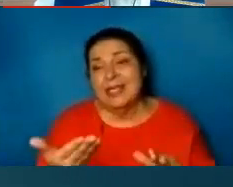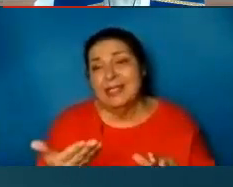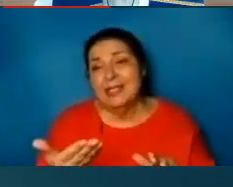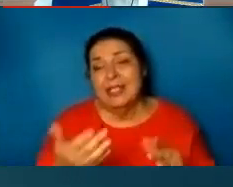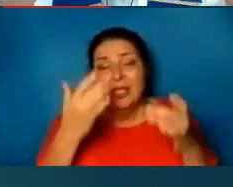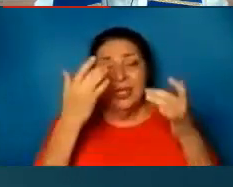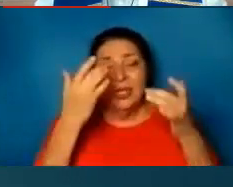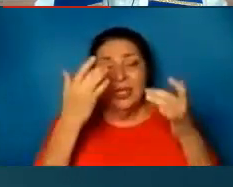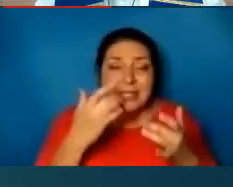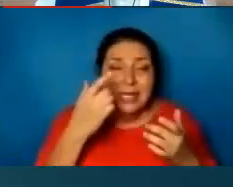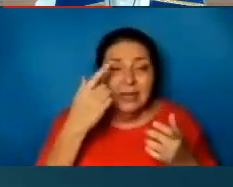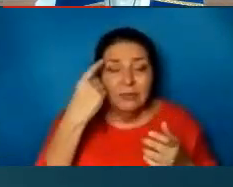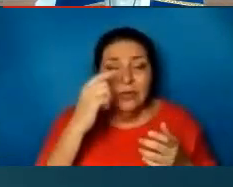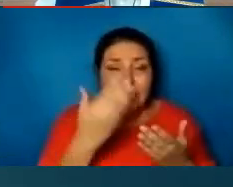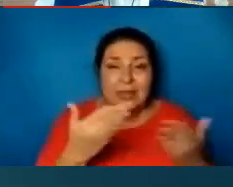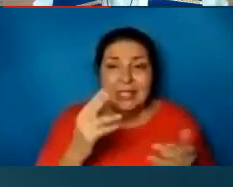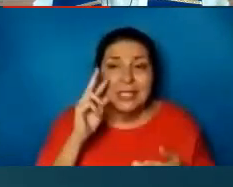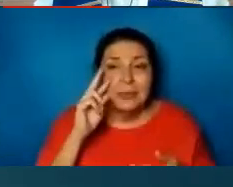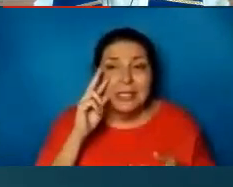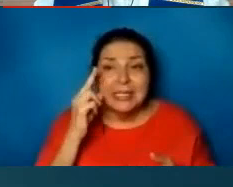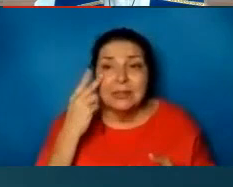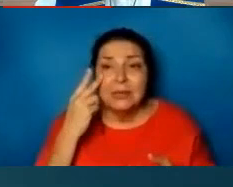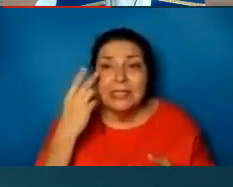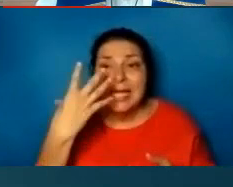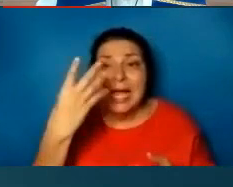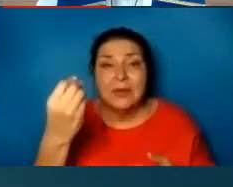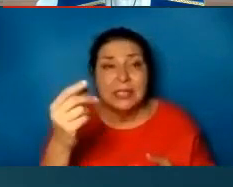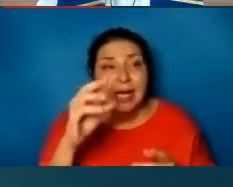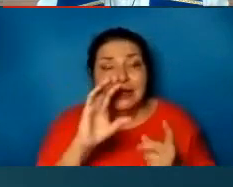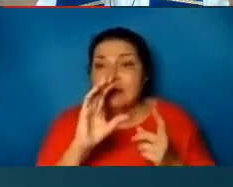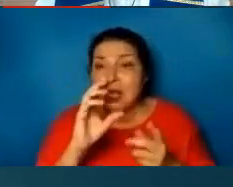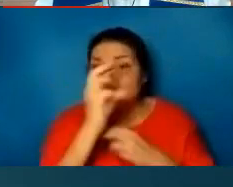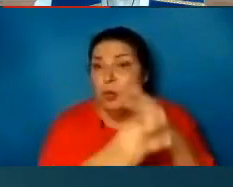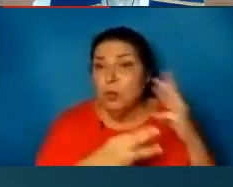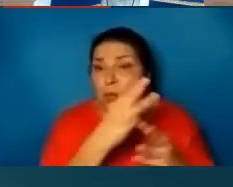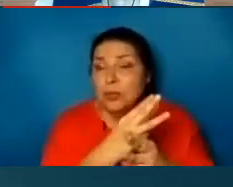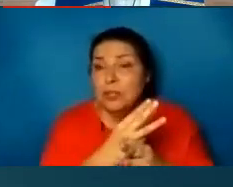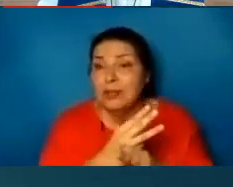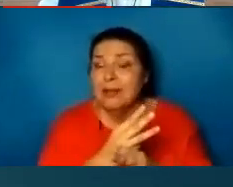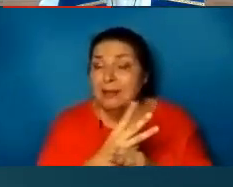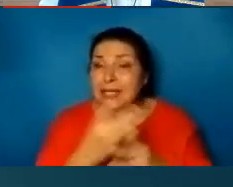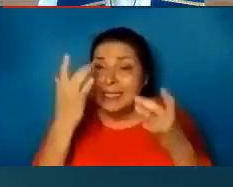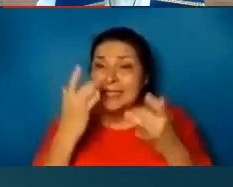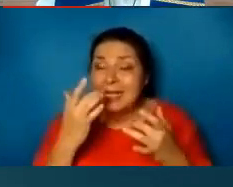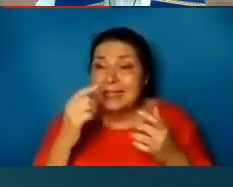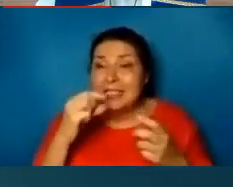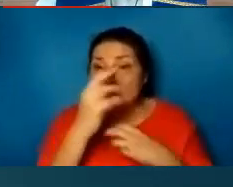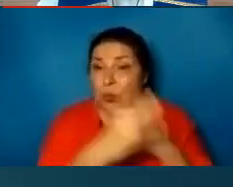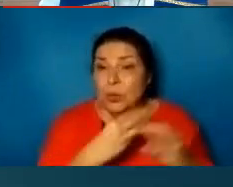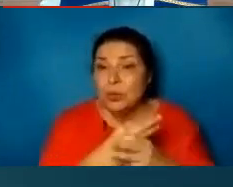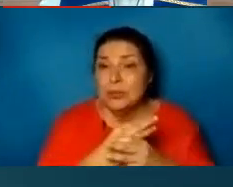see all around us. It's a grievous thing. This world really is a veil of tears.